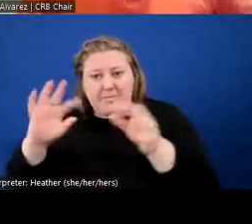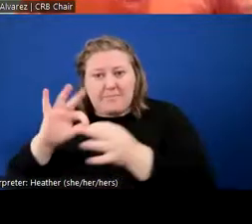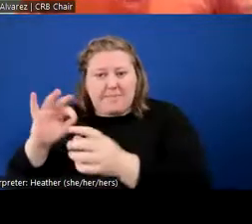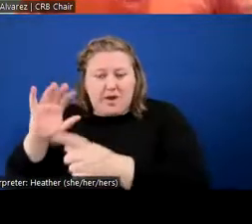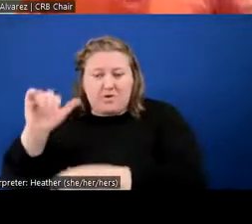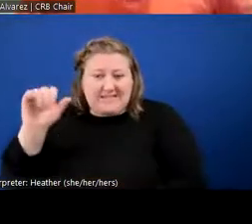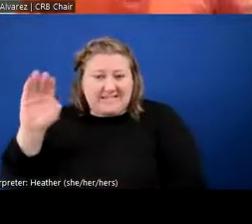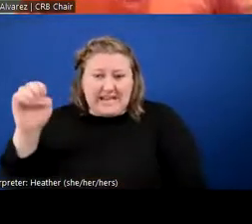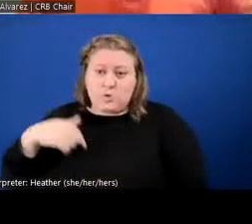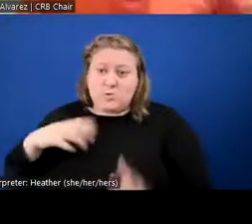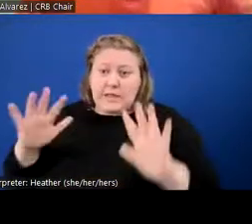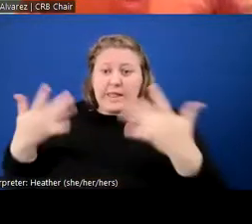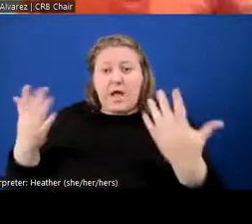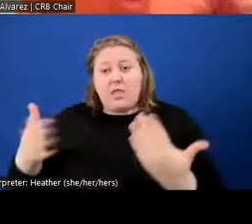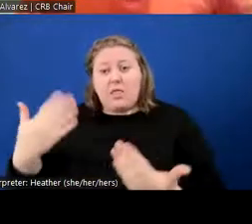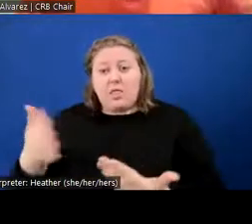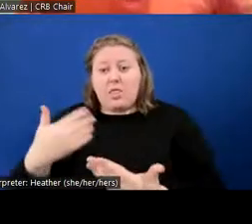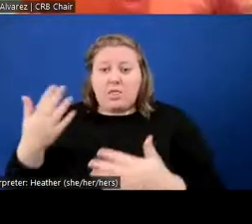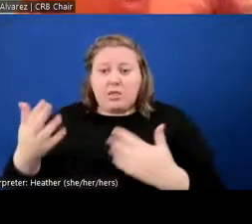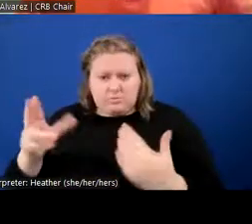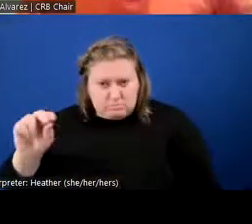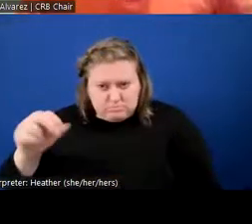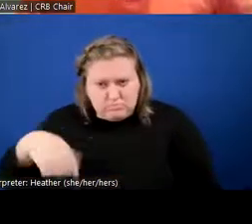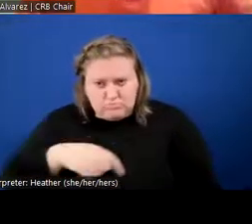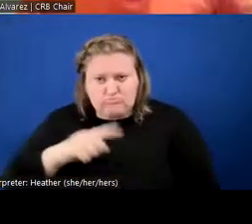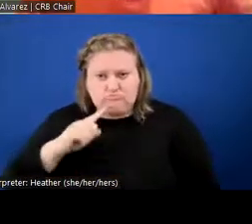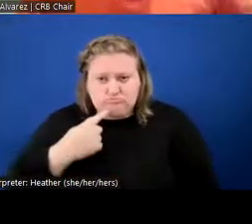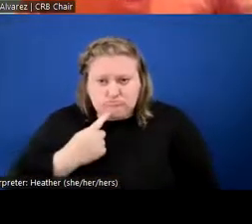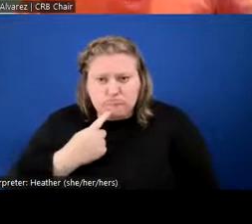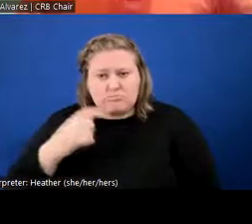lightly when cases are given a decision.